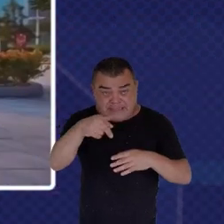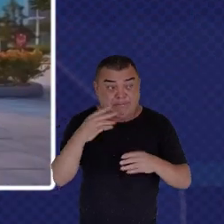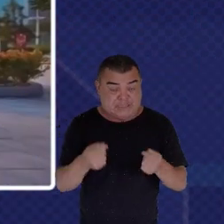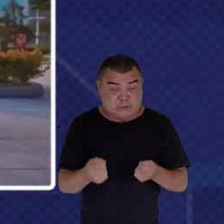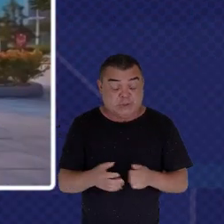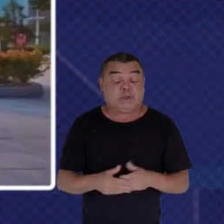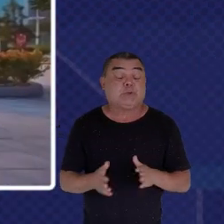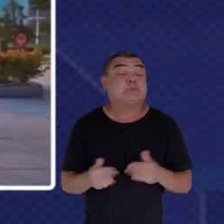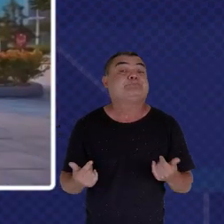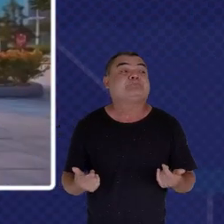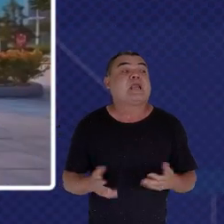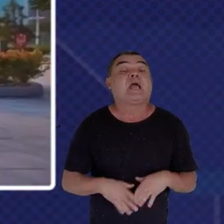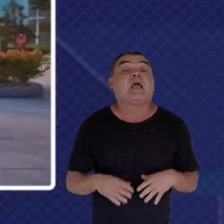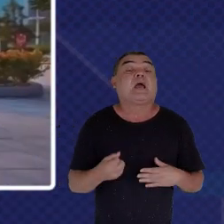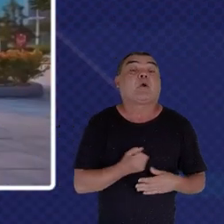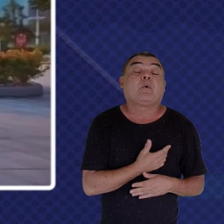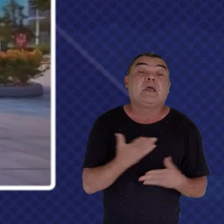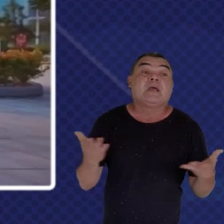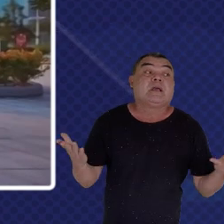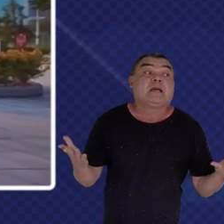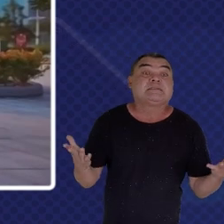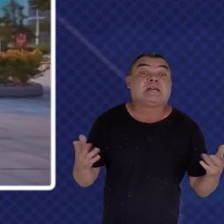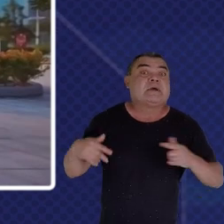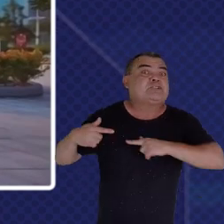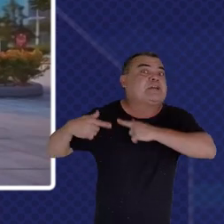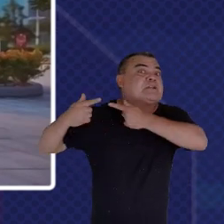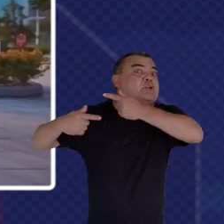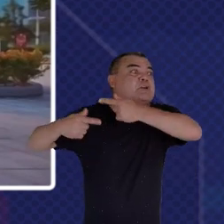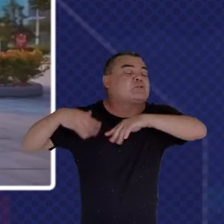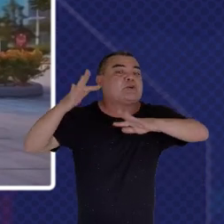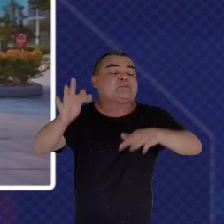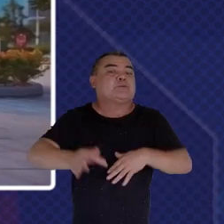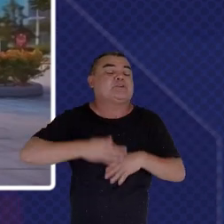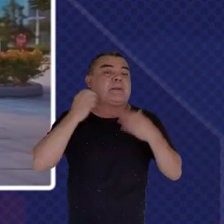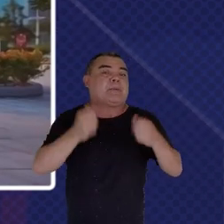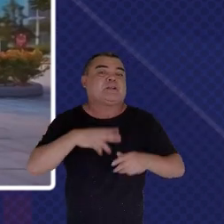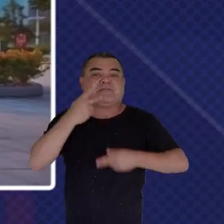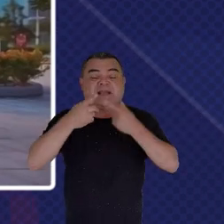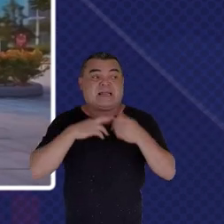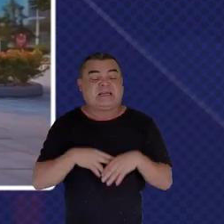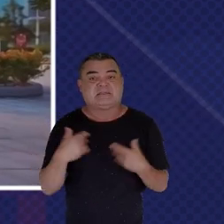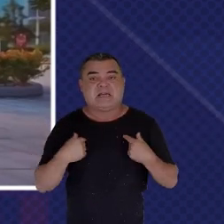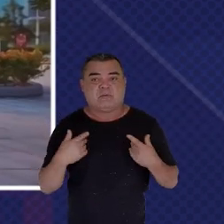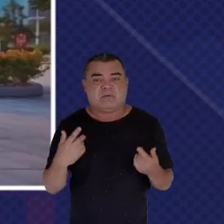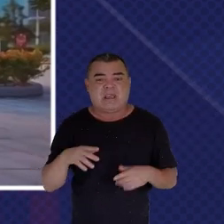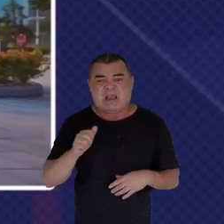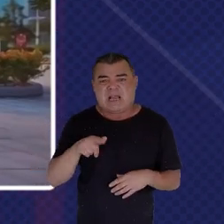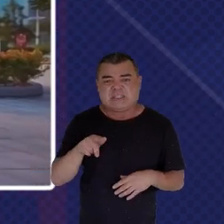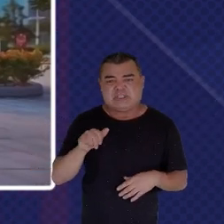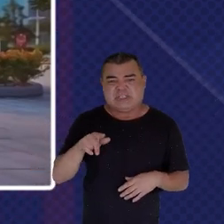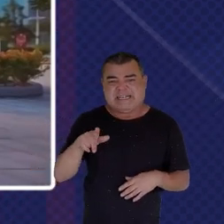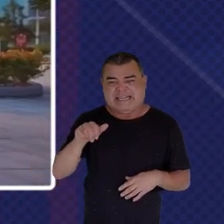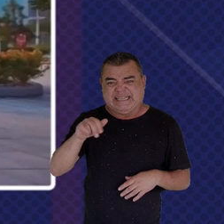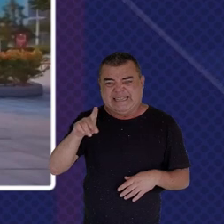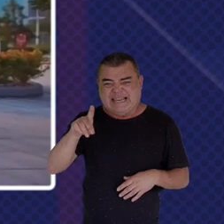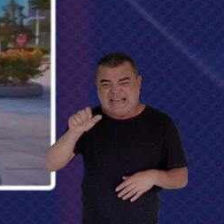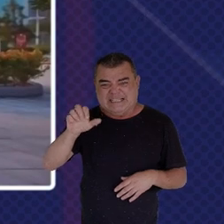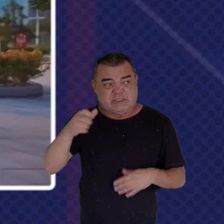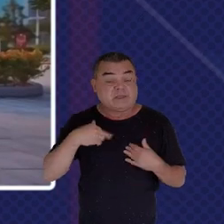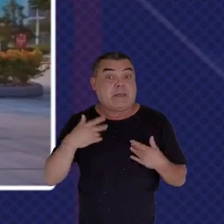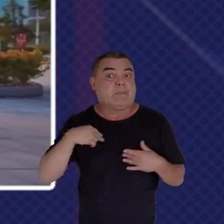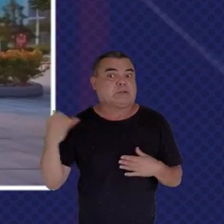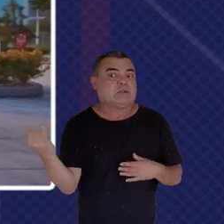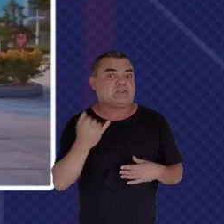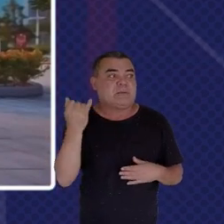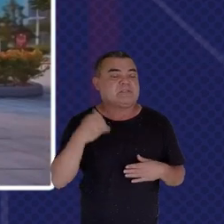can do For agility And I think they're super important We need to always maintain A long term